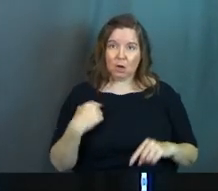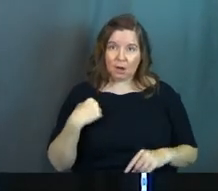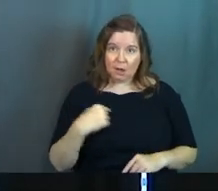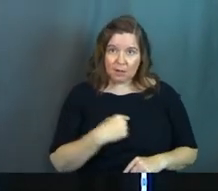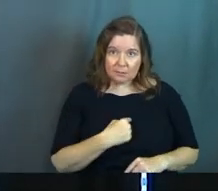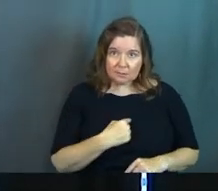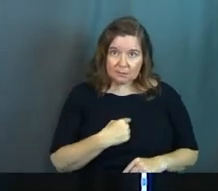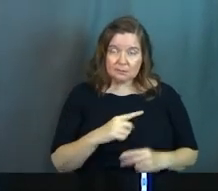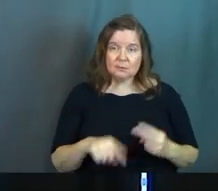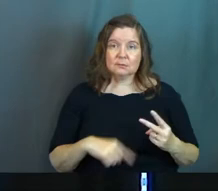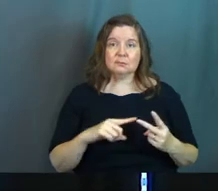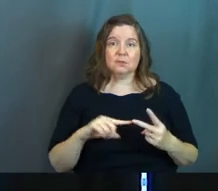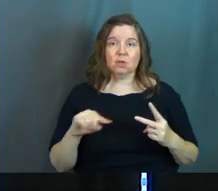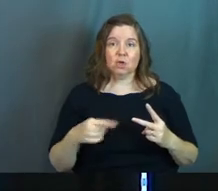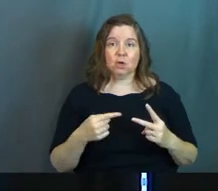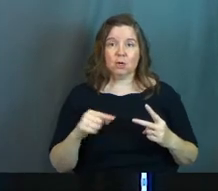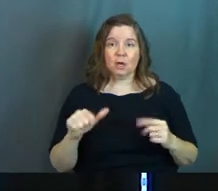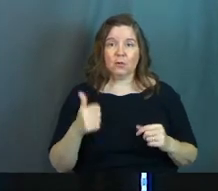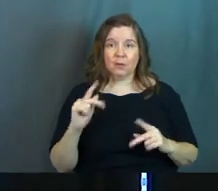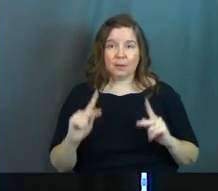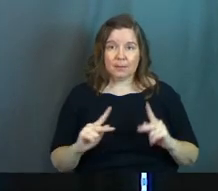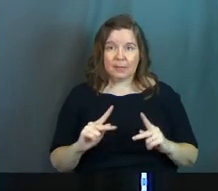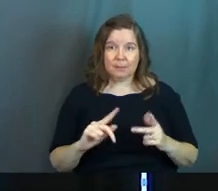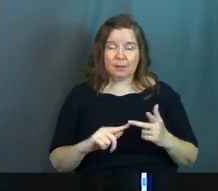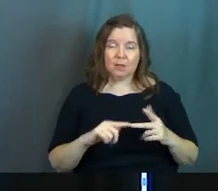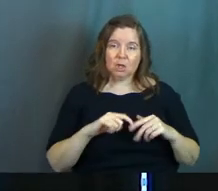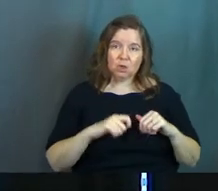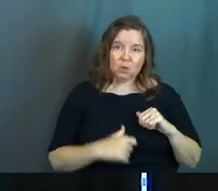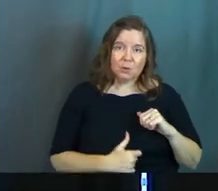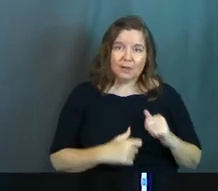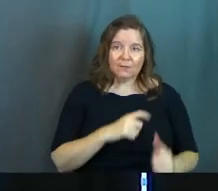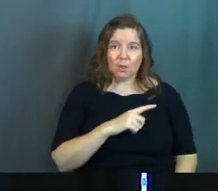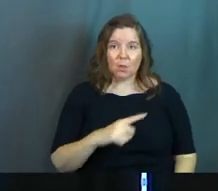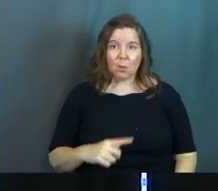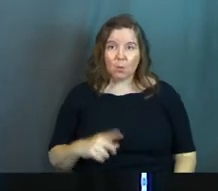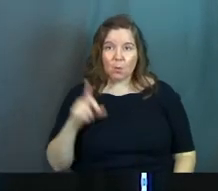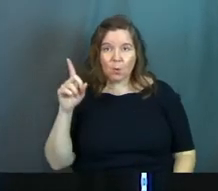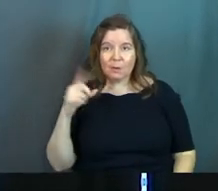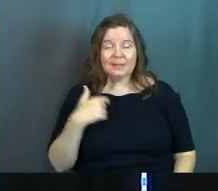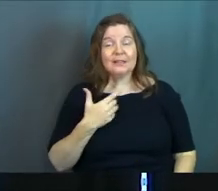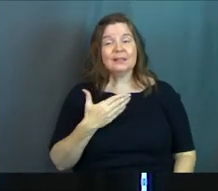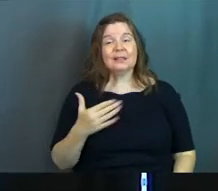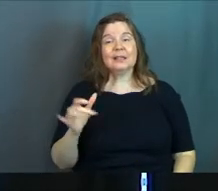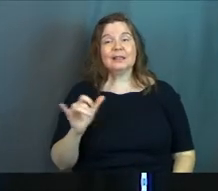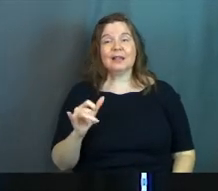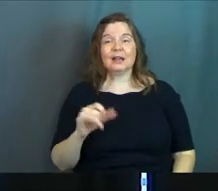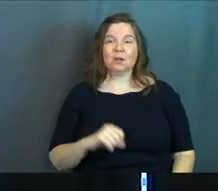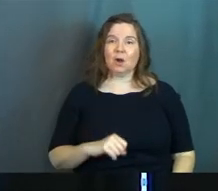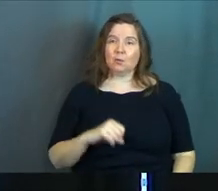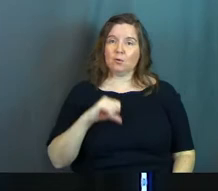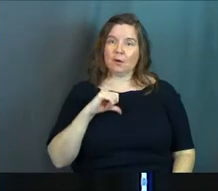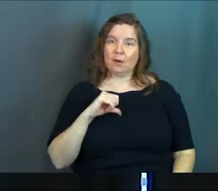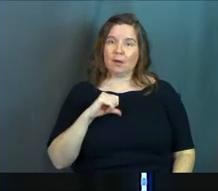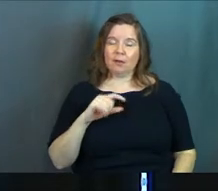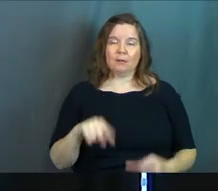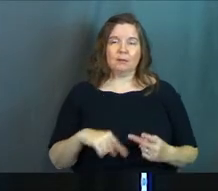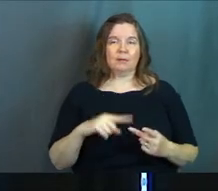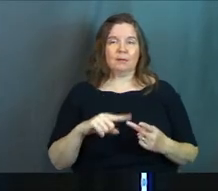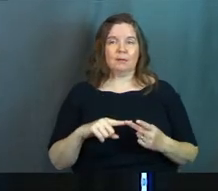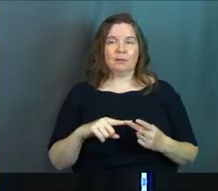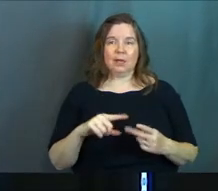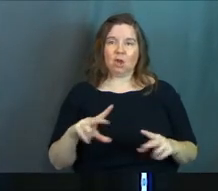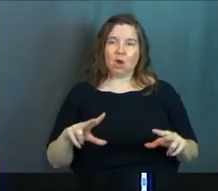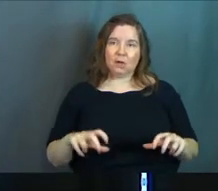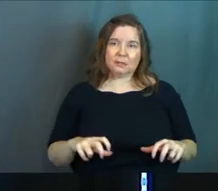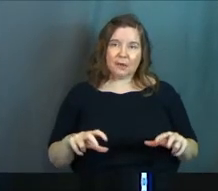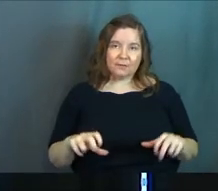us, hurt other people, grieve the Lord. It's the things like our pride. It's the things like